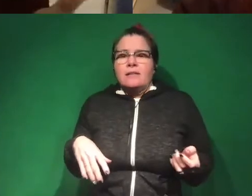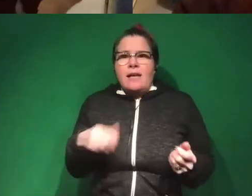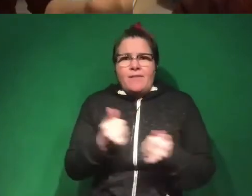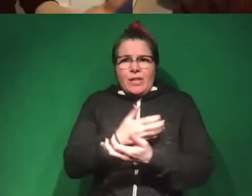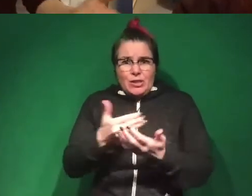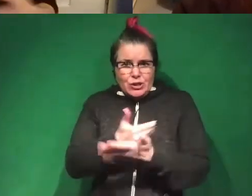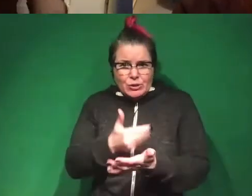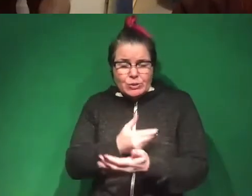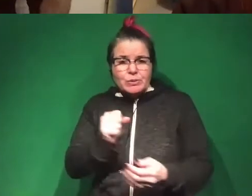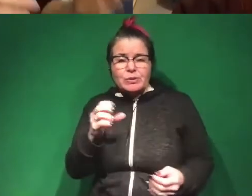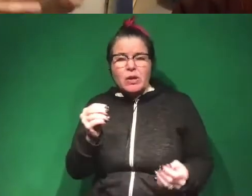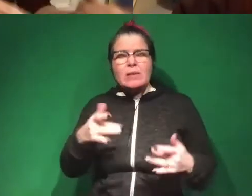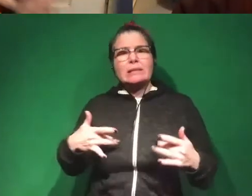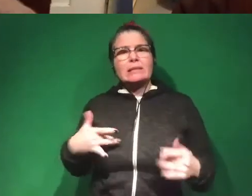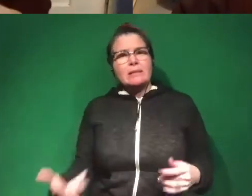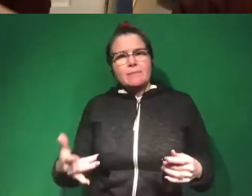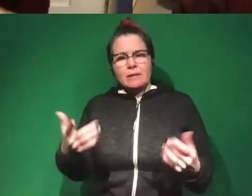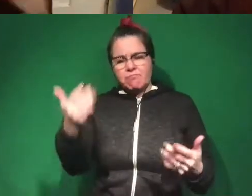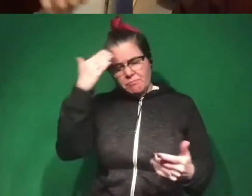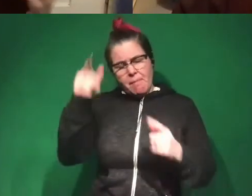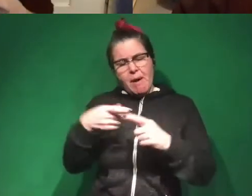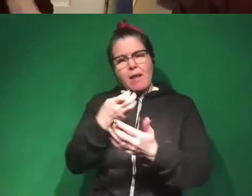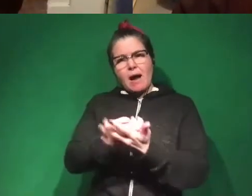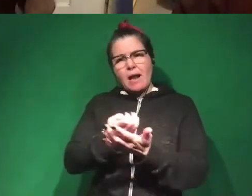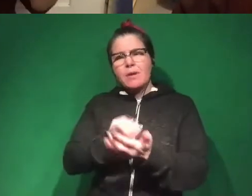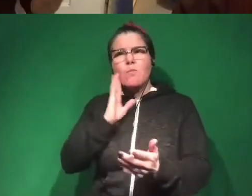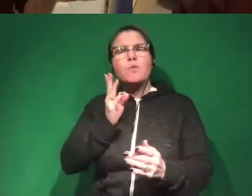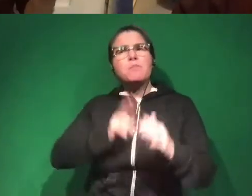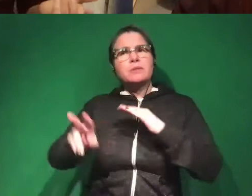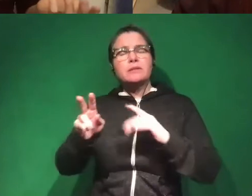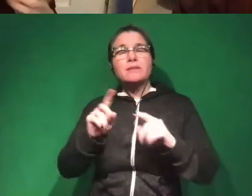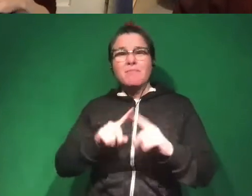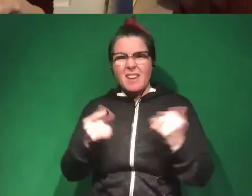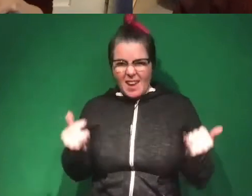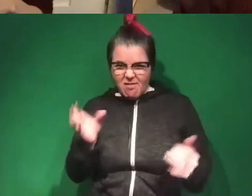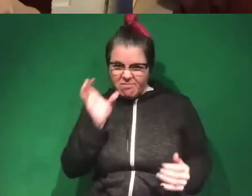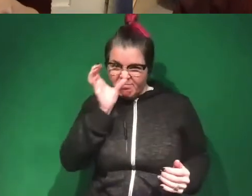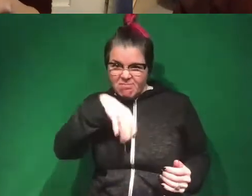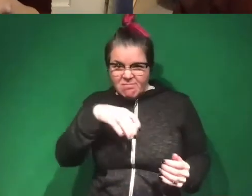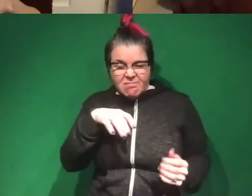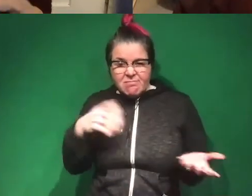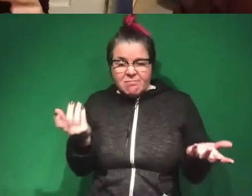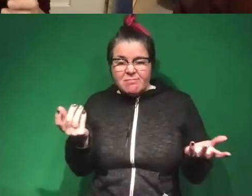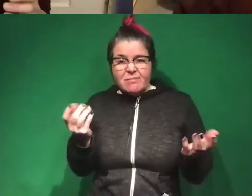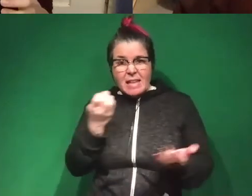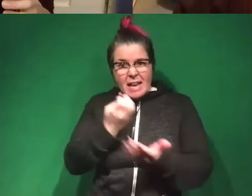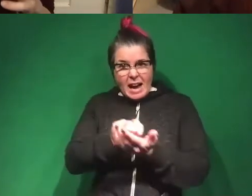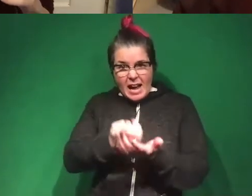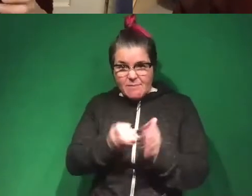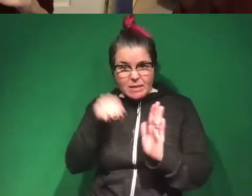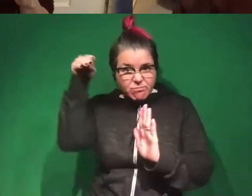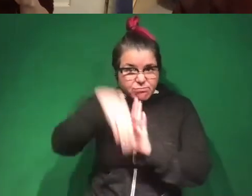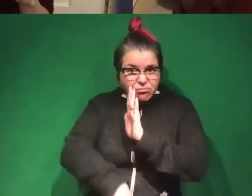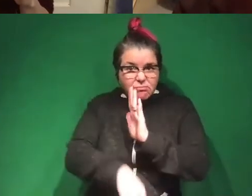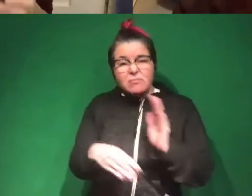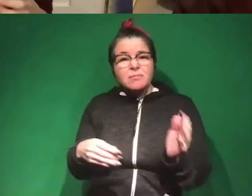like to think that generally what we know about the economy is likely to hold. OK, but this is a weird case where the economy being horrible, it's